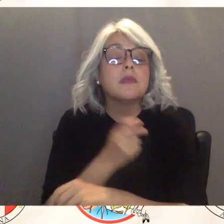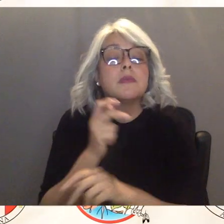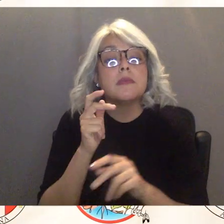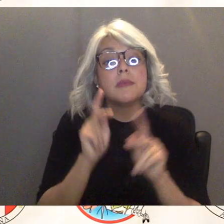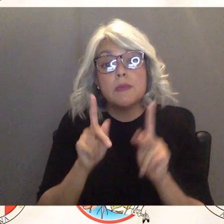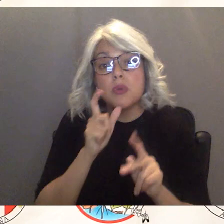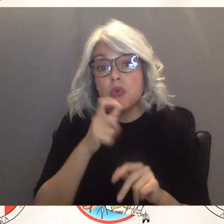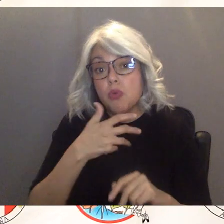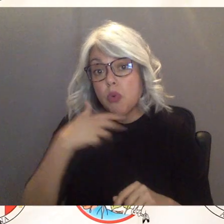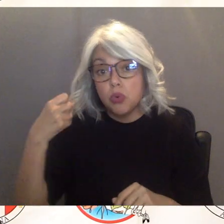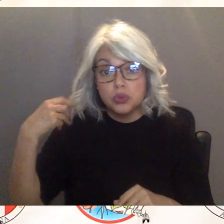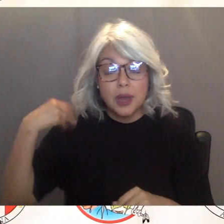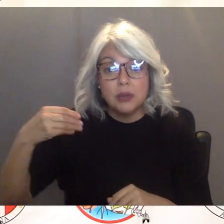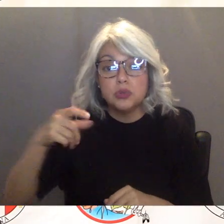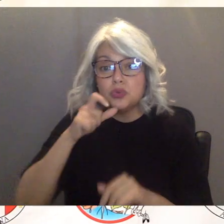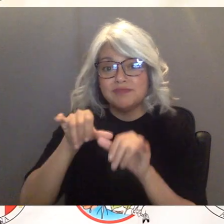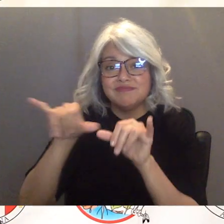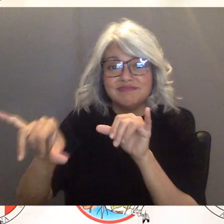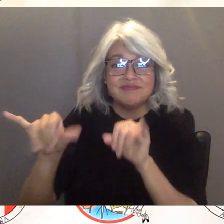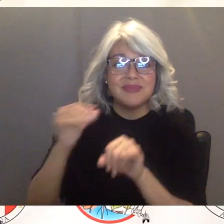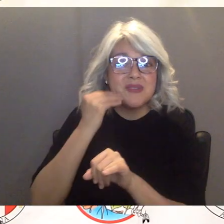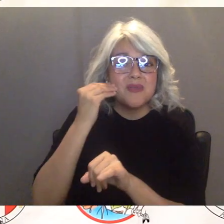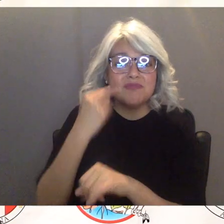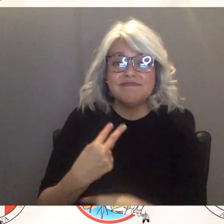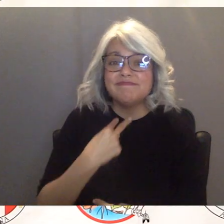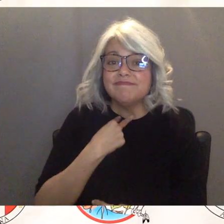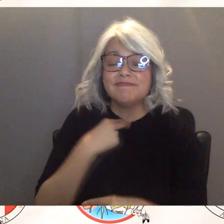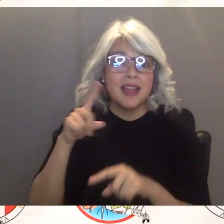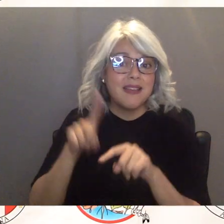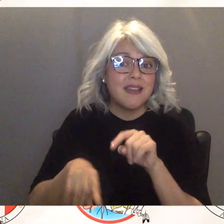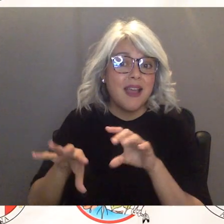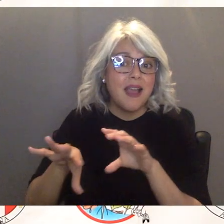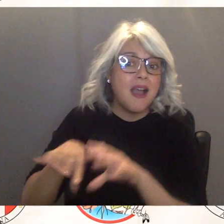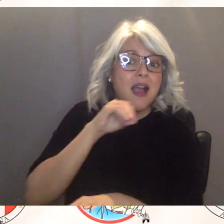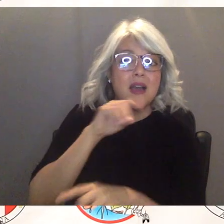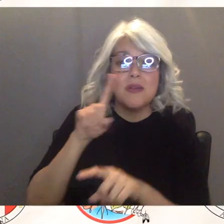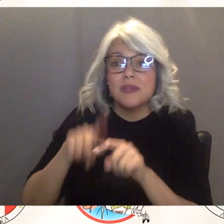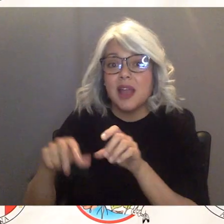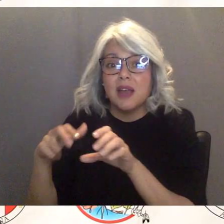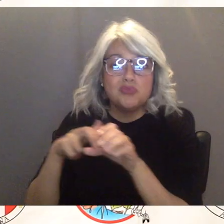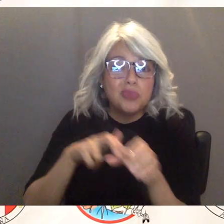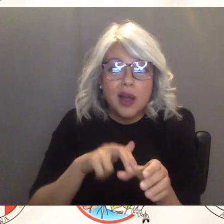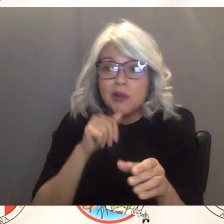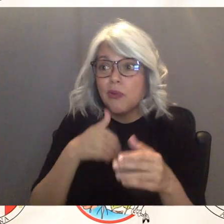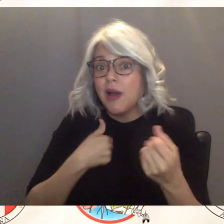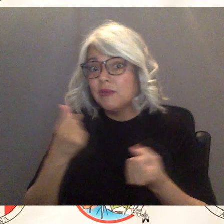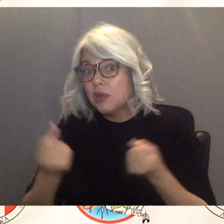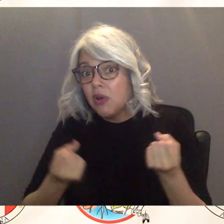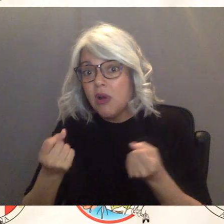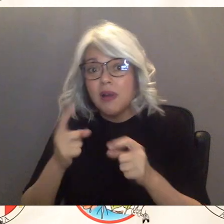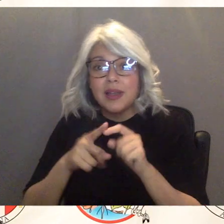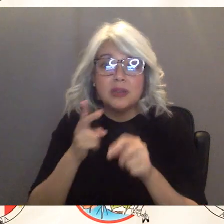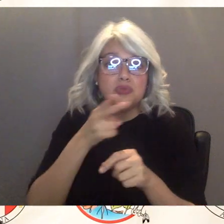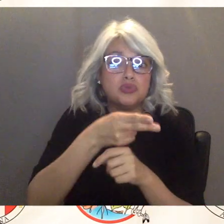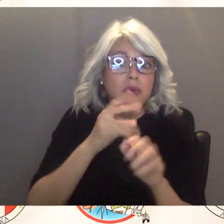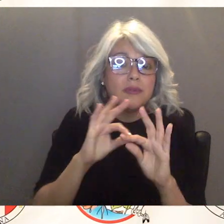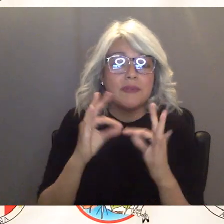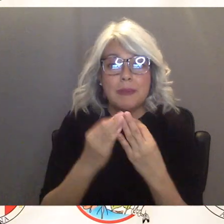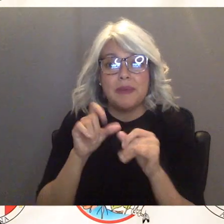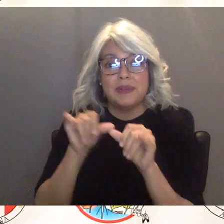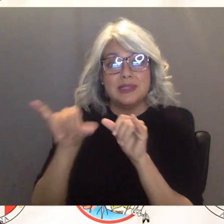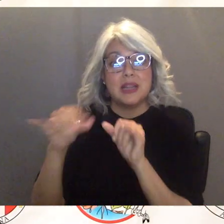elders that cannot you know uh get a ride or or join one of their family members to get vaccinated